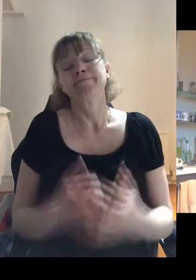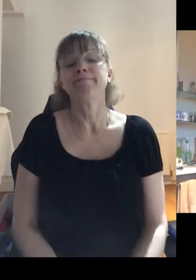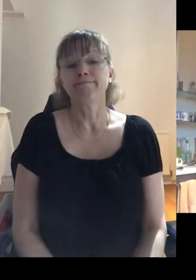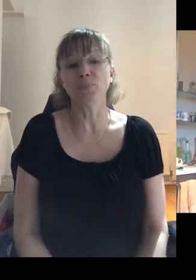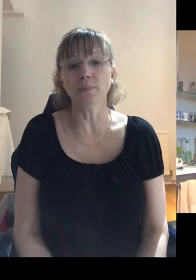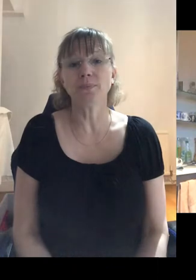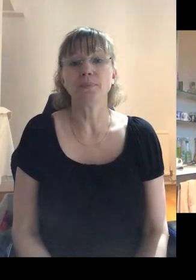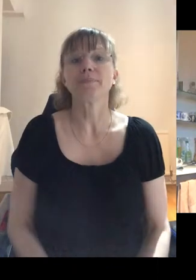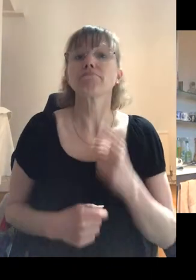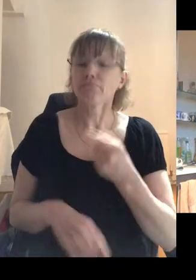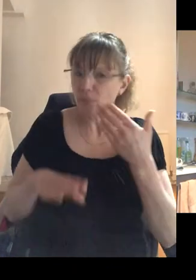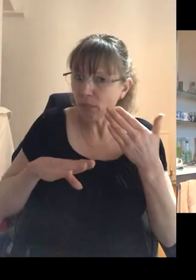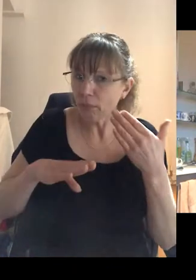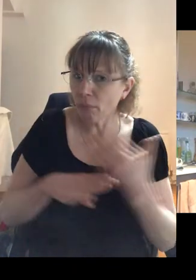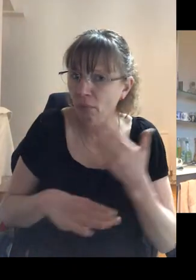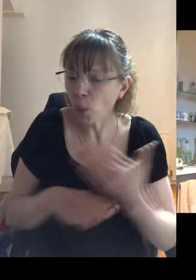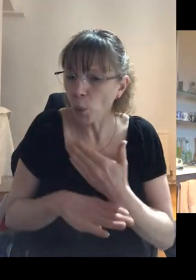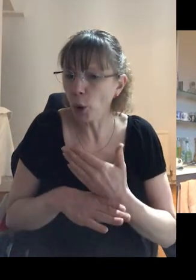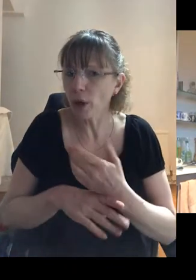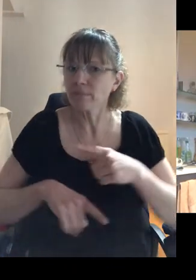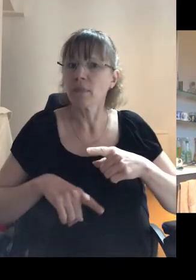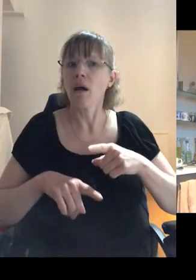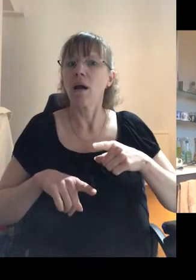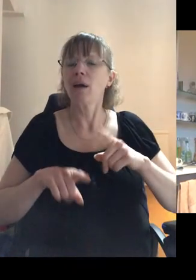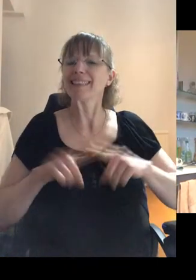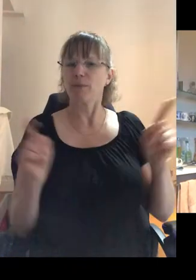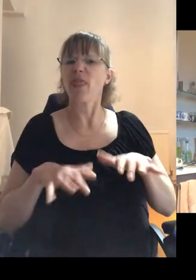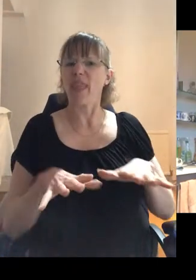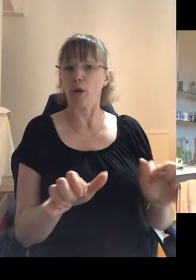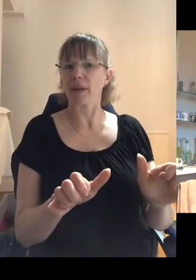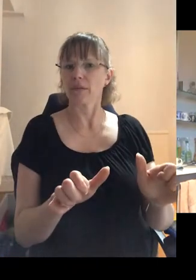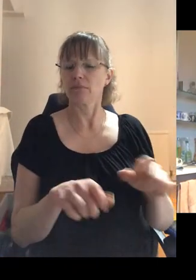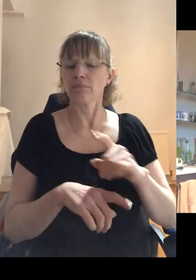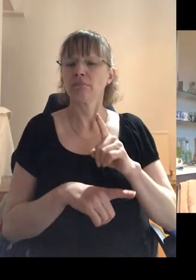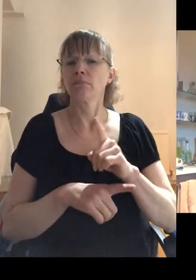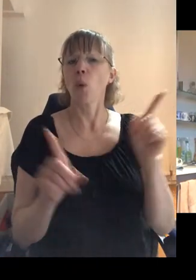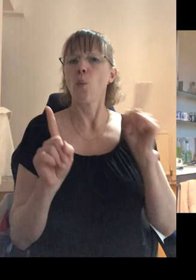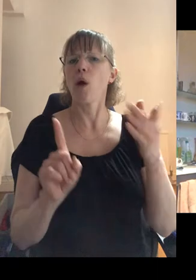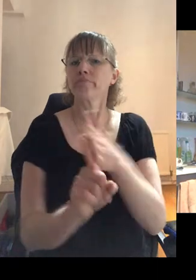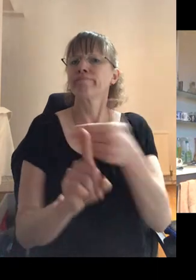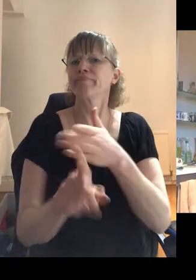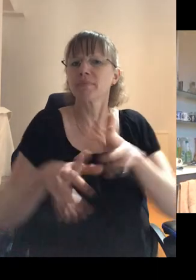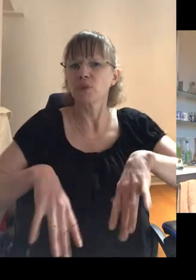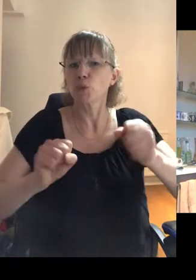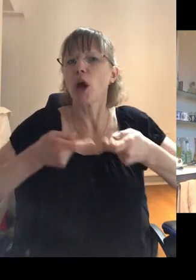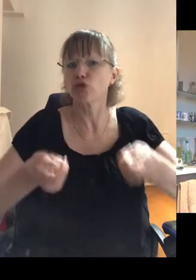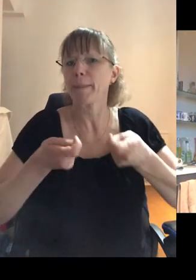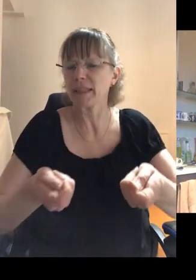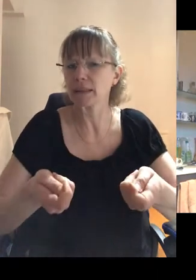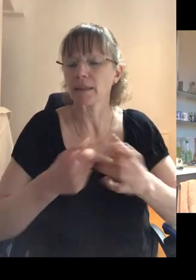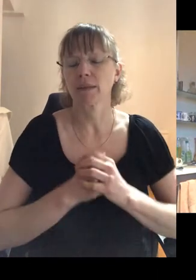So you worked, you, you did alternative therapies. What persuaded you to start treatment in the end?